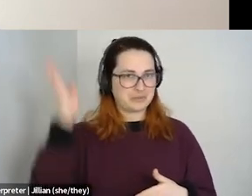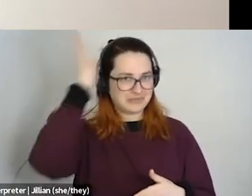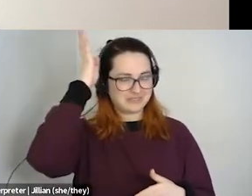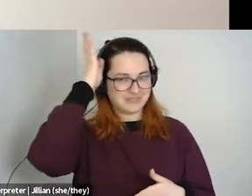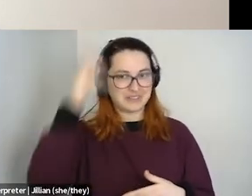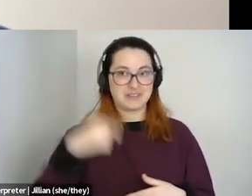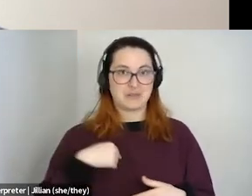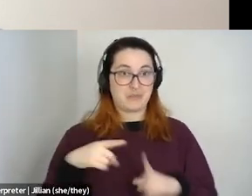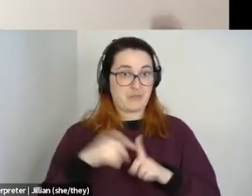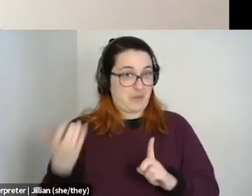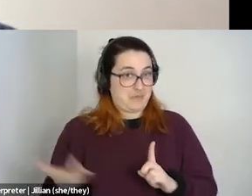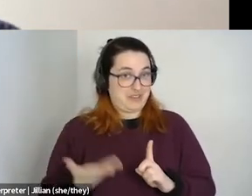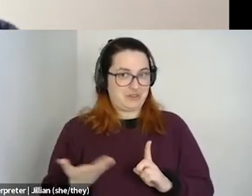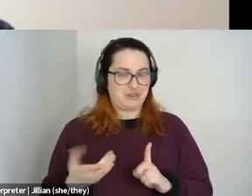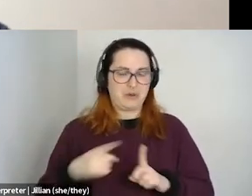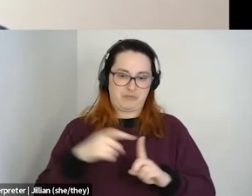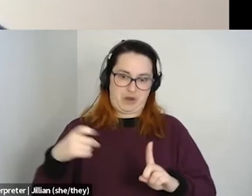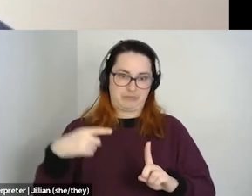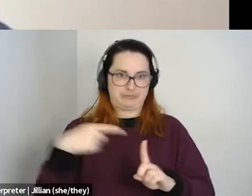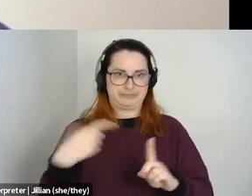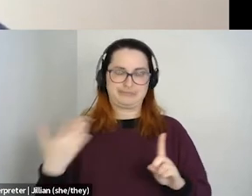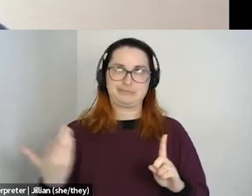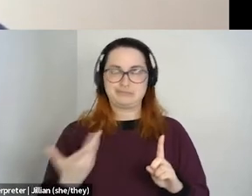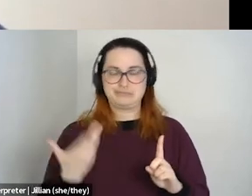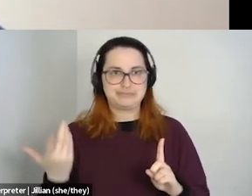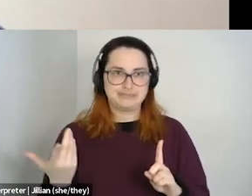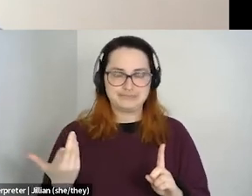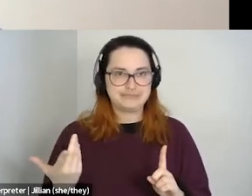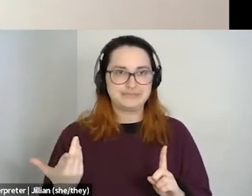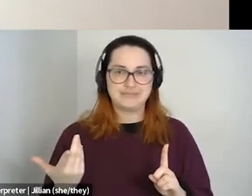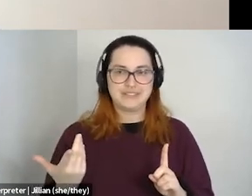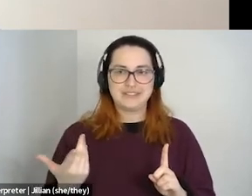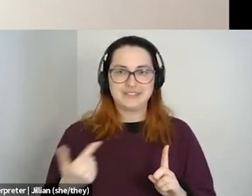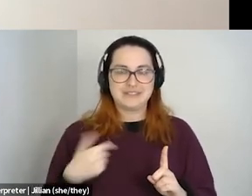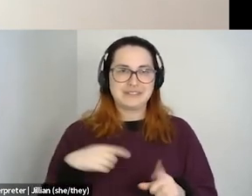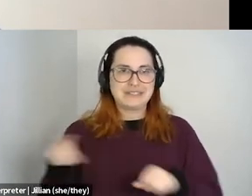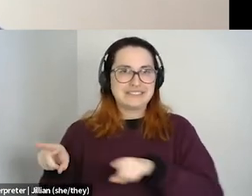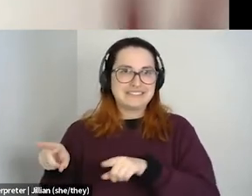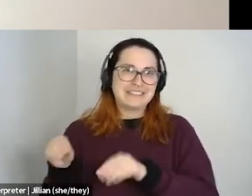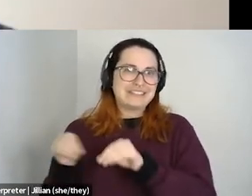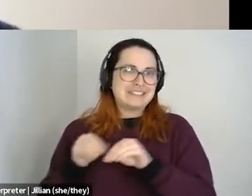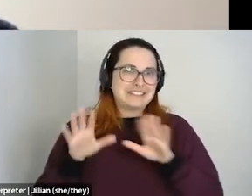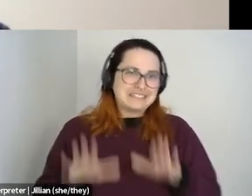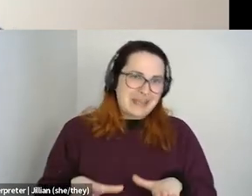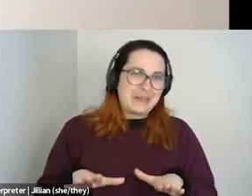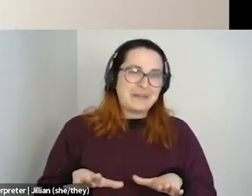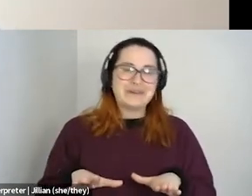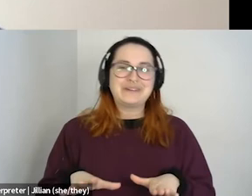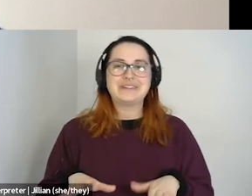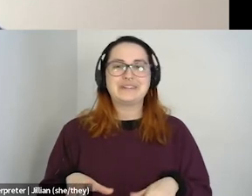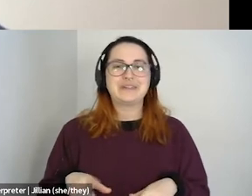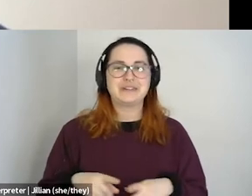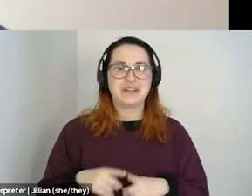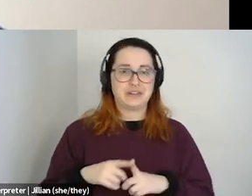am from, from as much as you can be from, I suppose when you're settler ancestry, I'm from Mahon Bay.